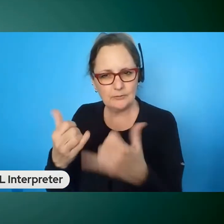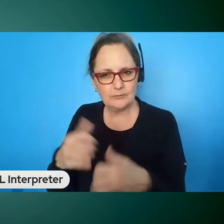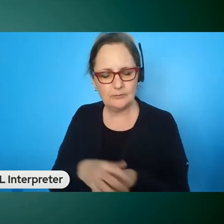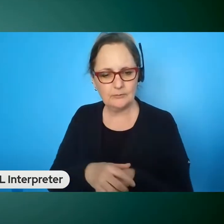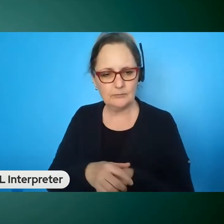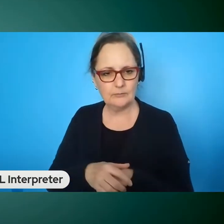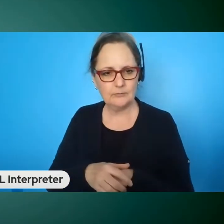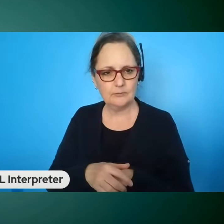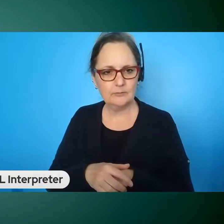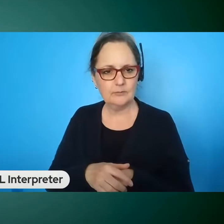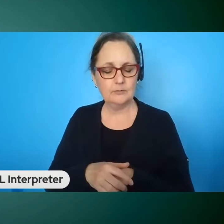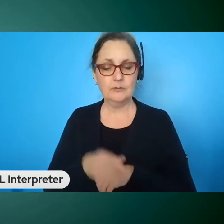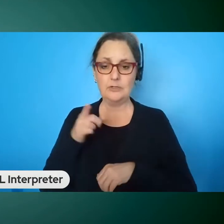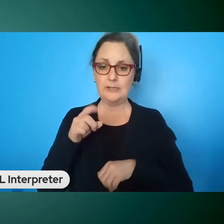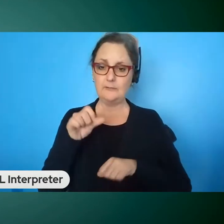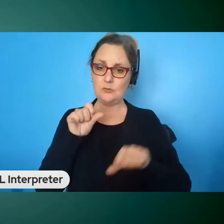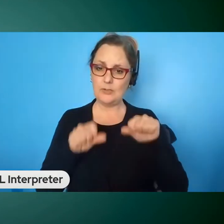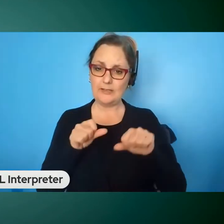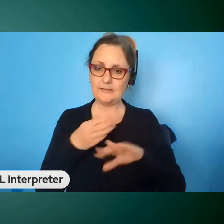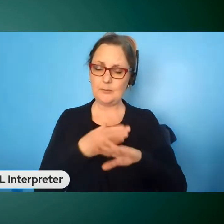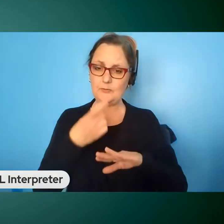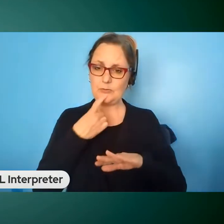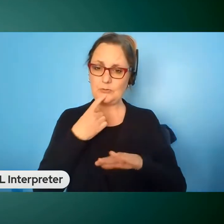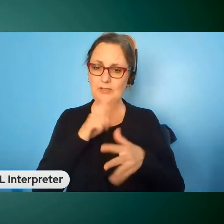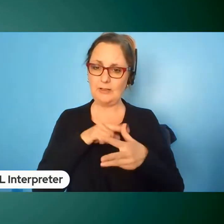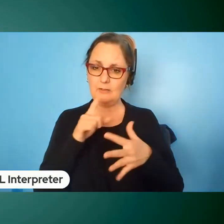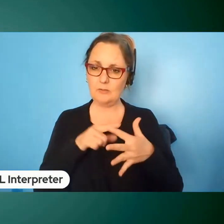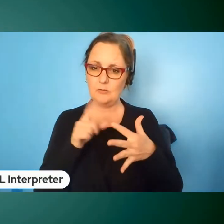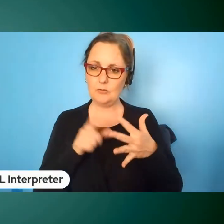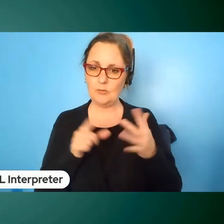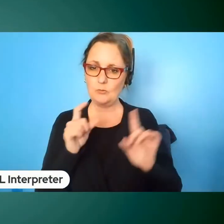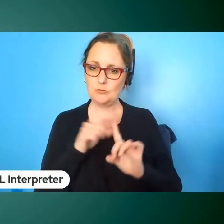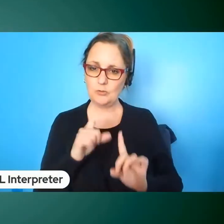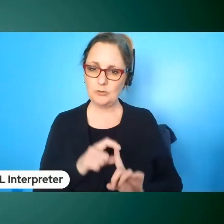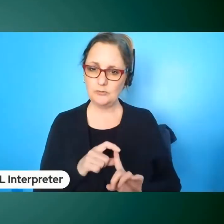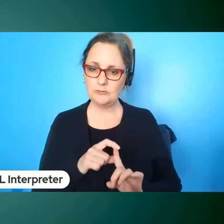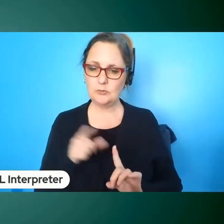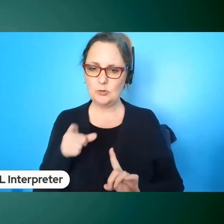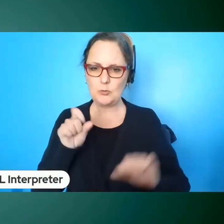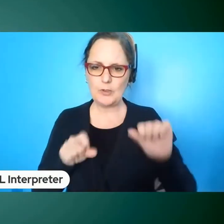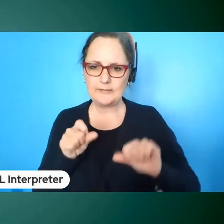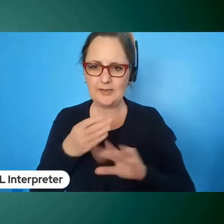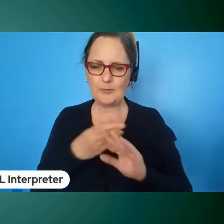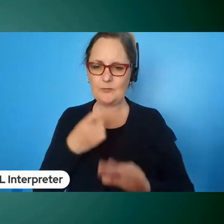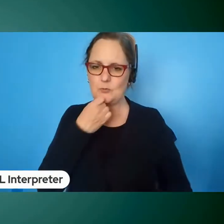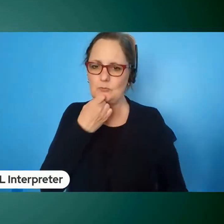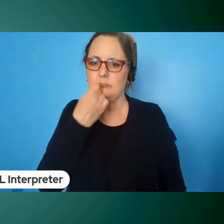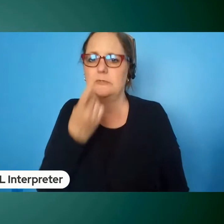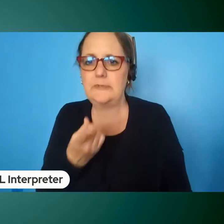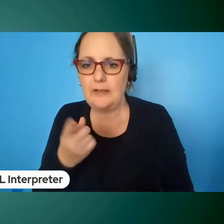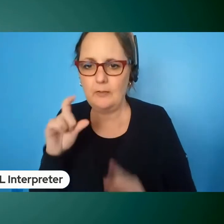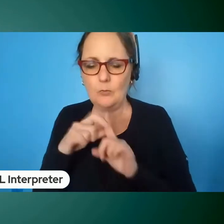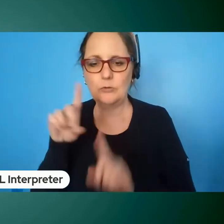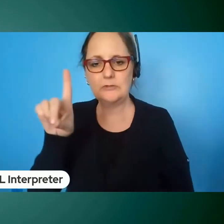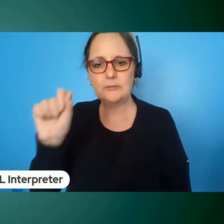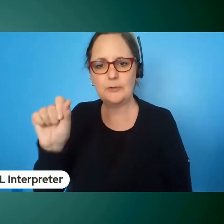find yourself hesitating before saying any of those words or saying the word disability i would encourage you to take time